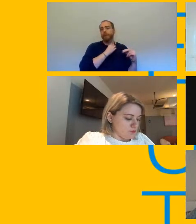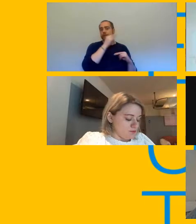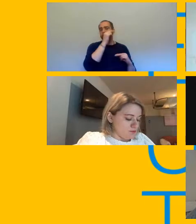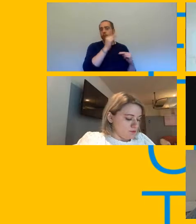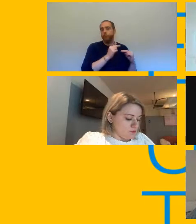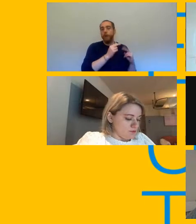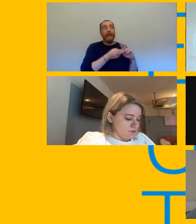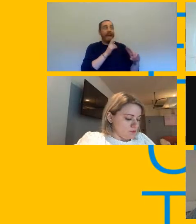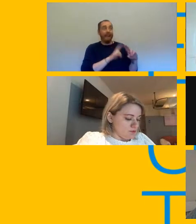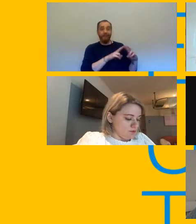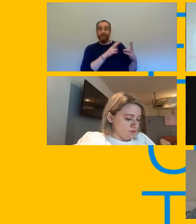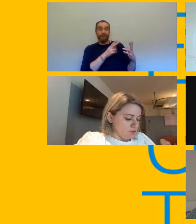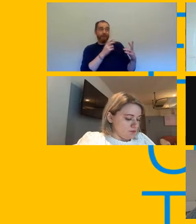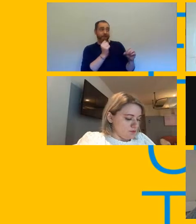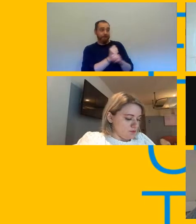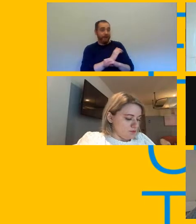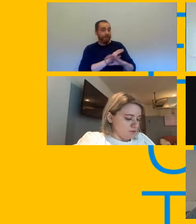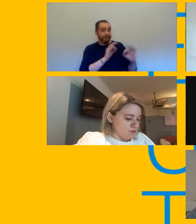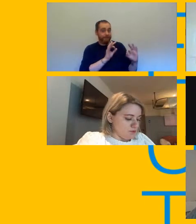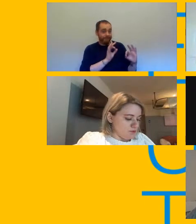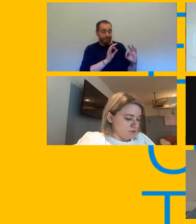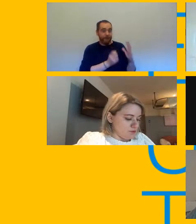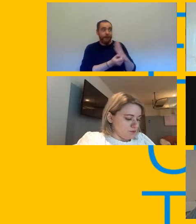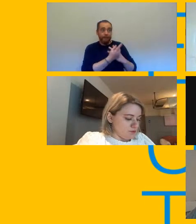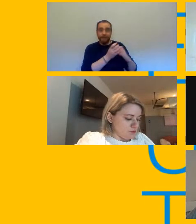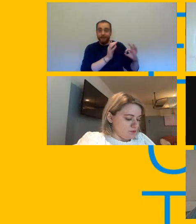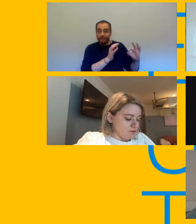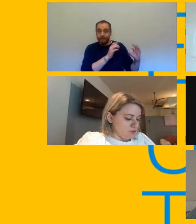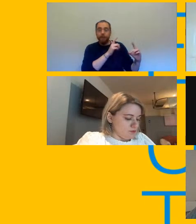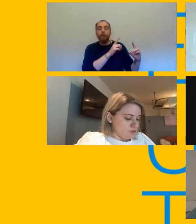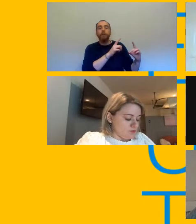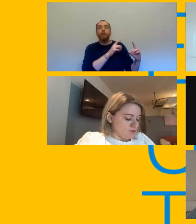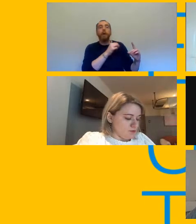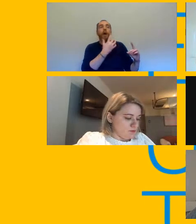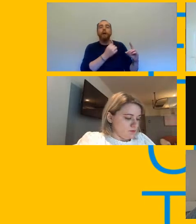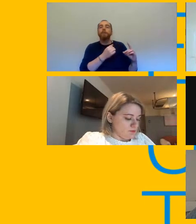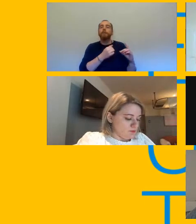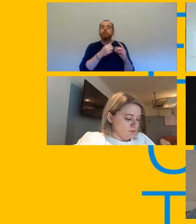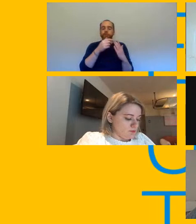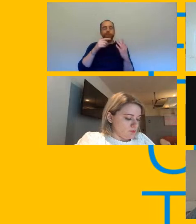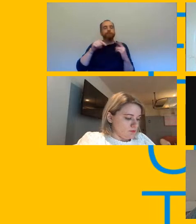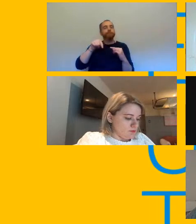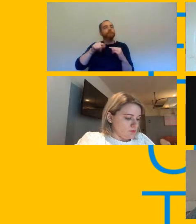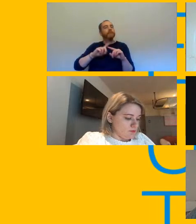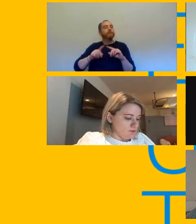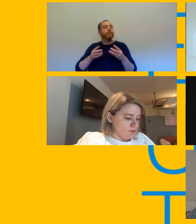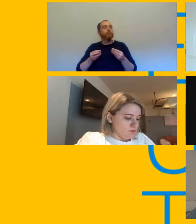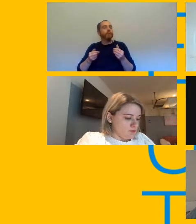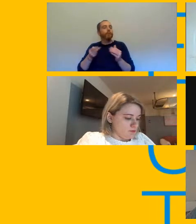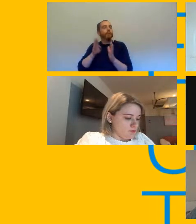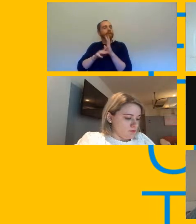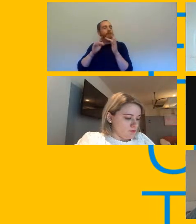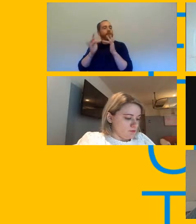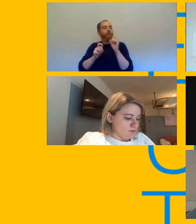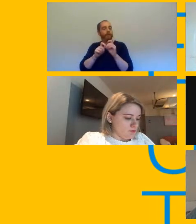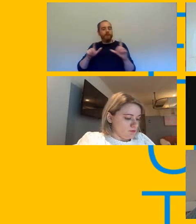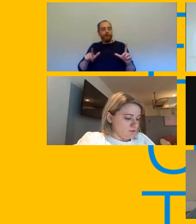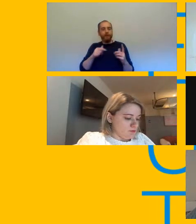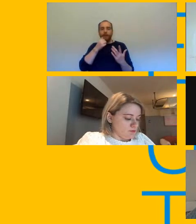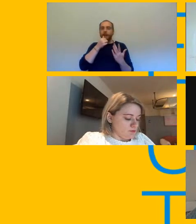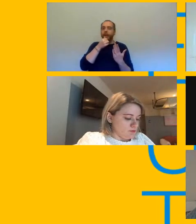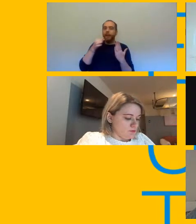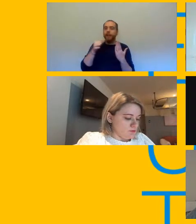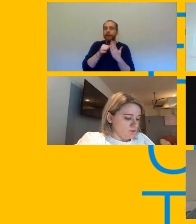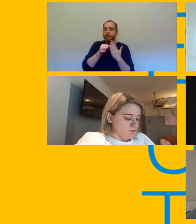again you've got procedures in place there'll be individual letters um that you can that you can utilize and your branch